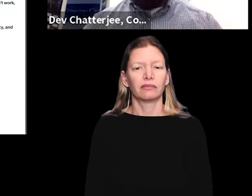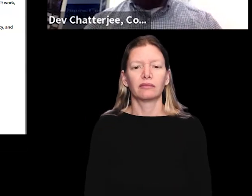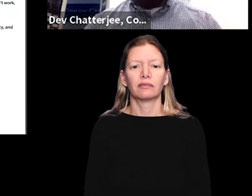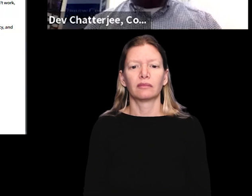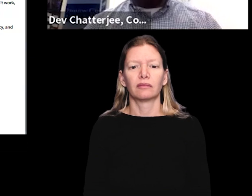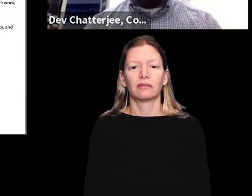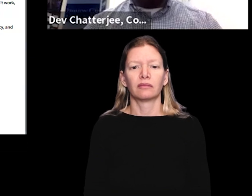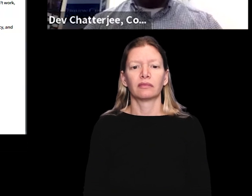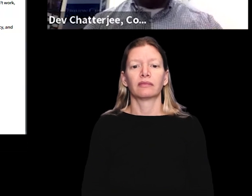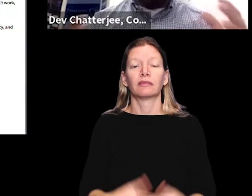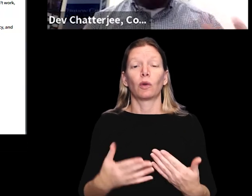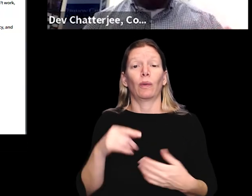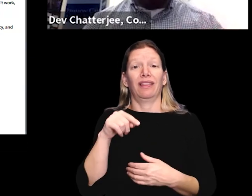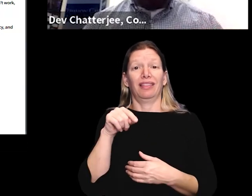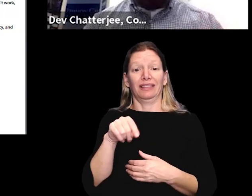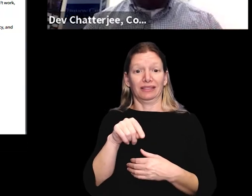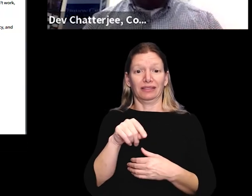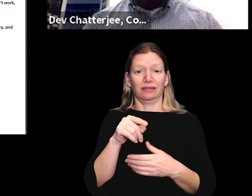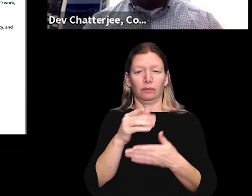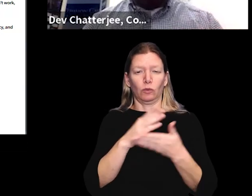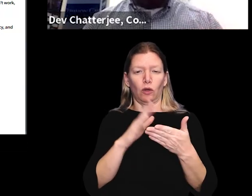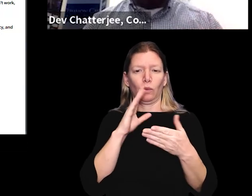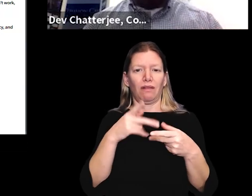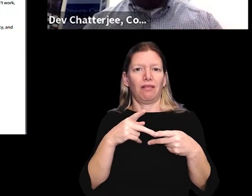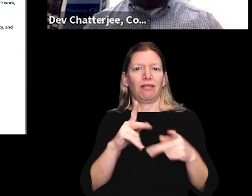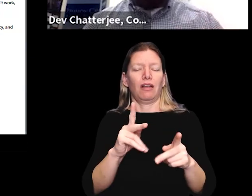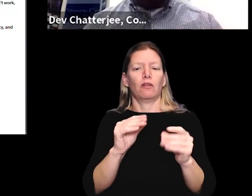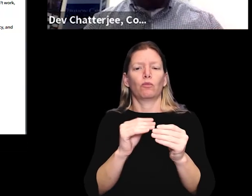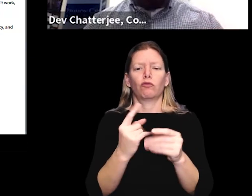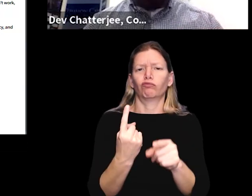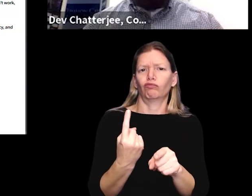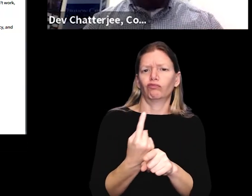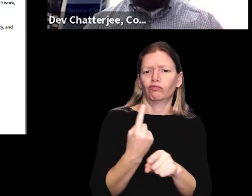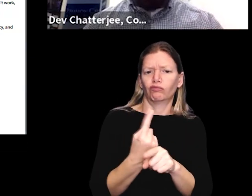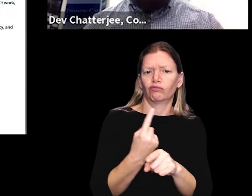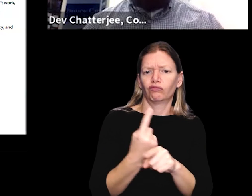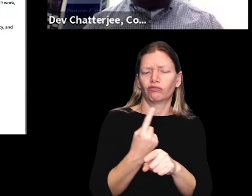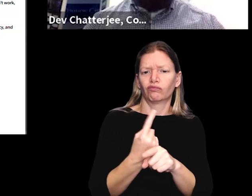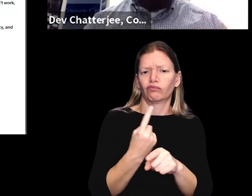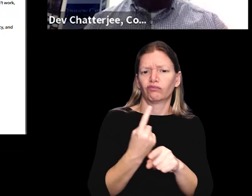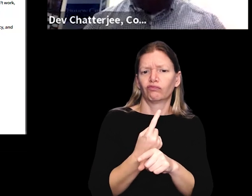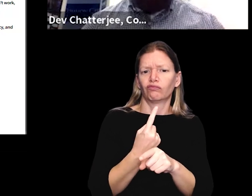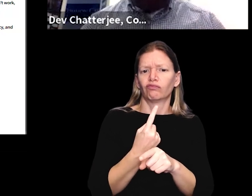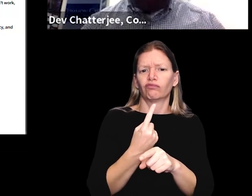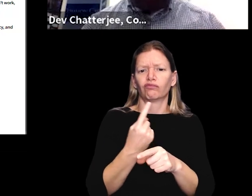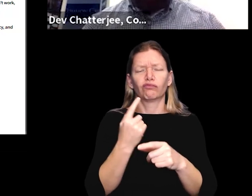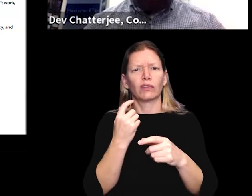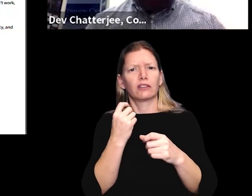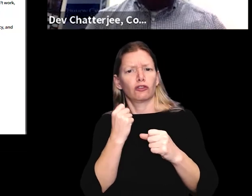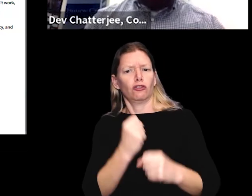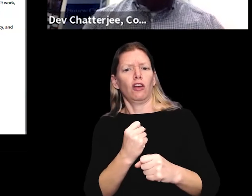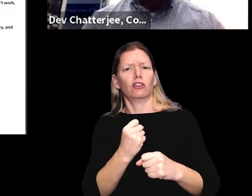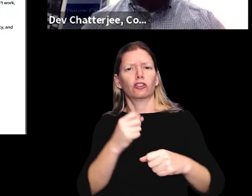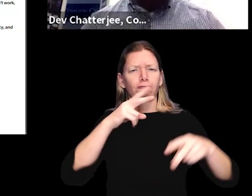So basically this would be, this would allow for a more regular